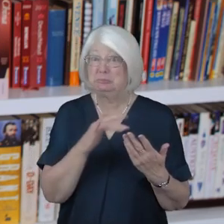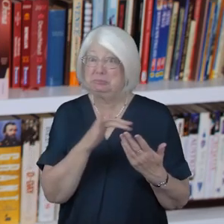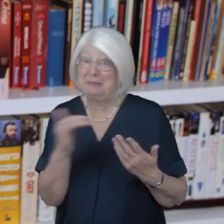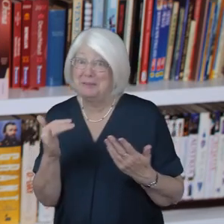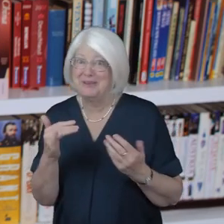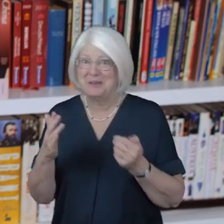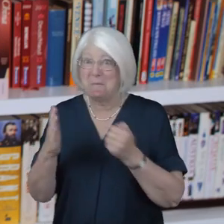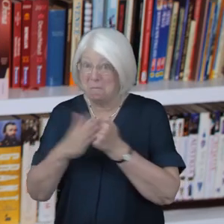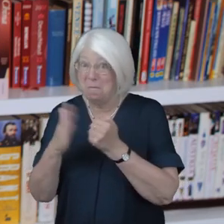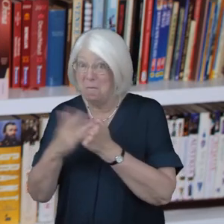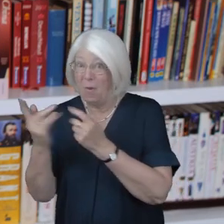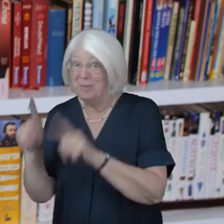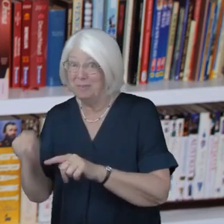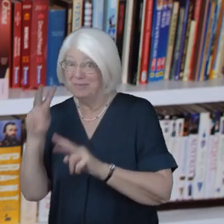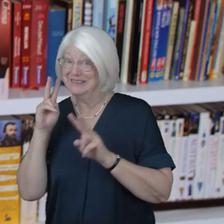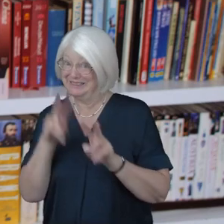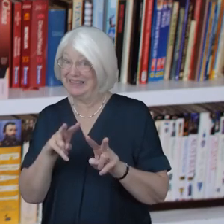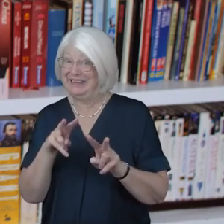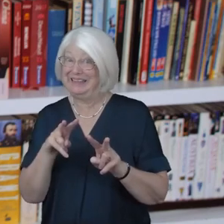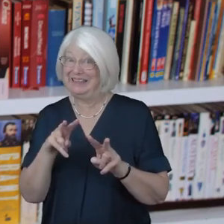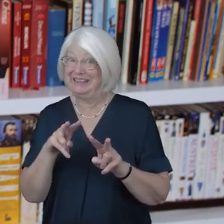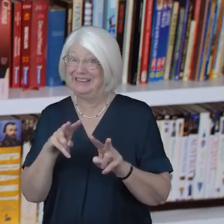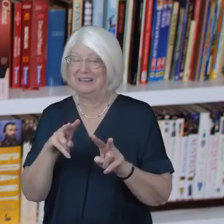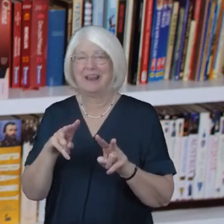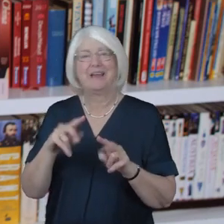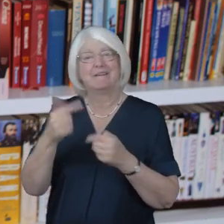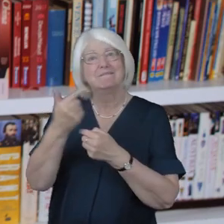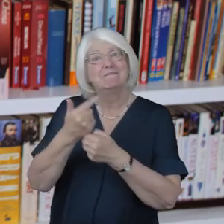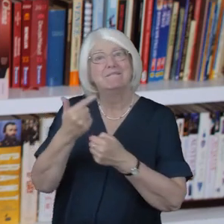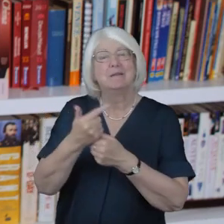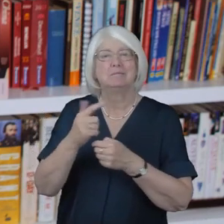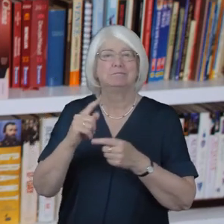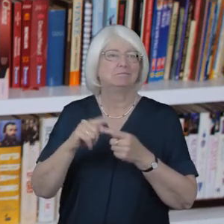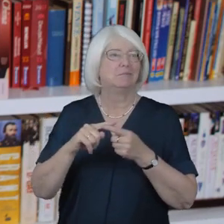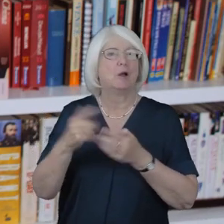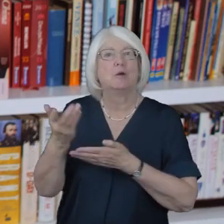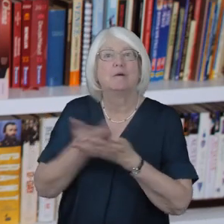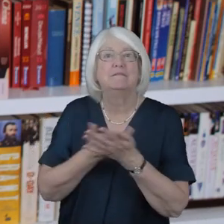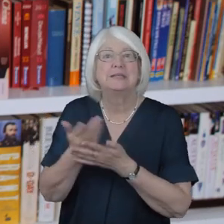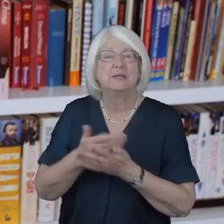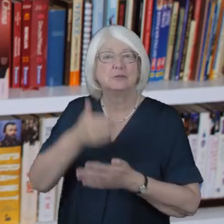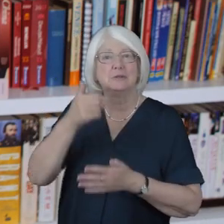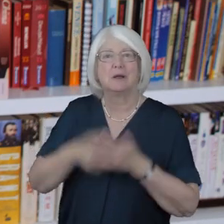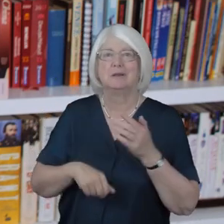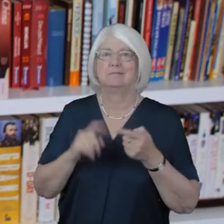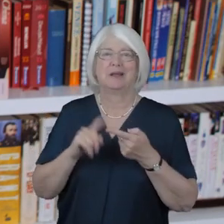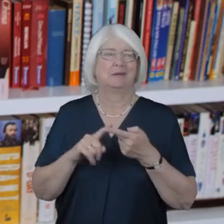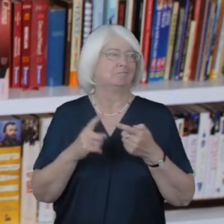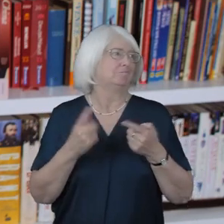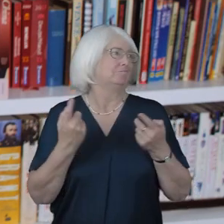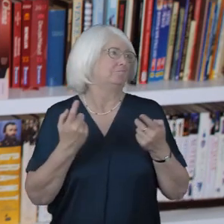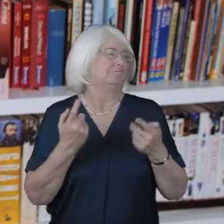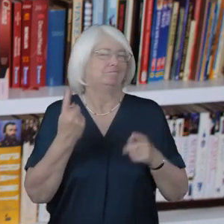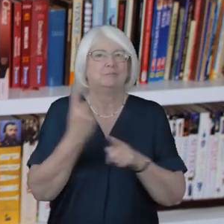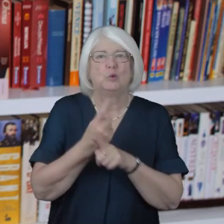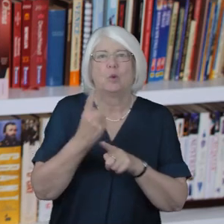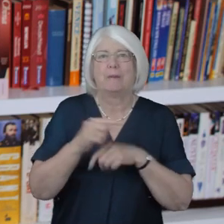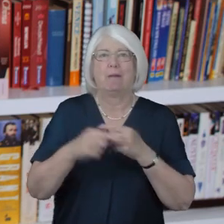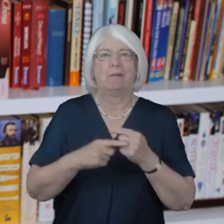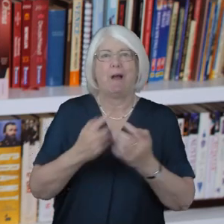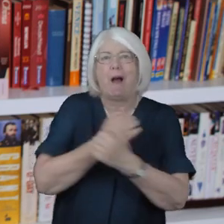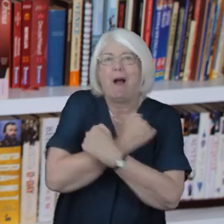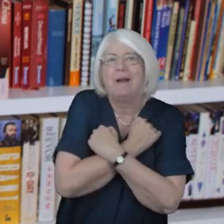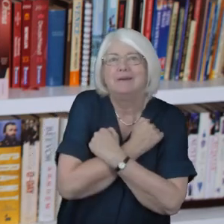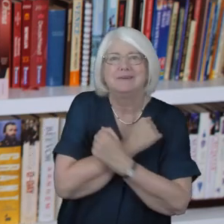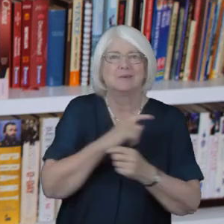such filmed conversation starters such as the ones on topics like hugs the seaside anxiety and prayer